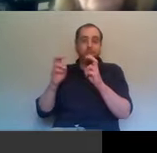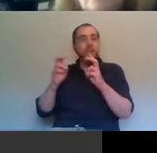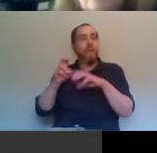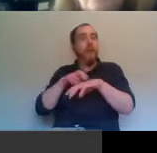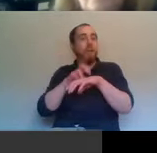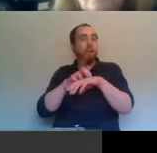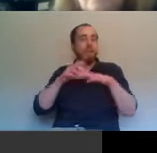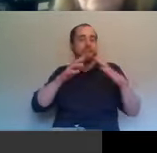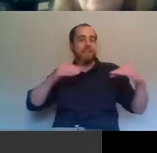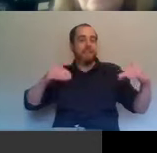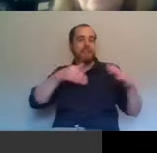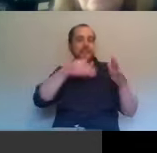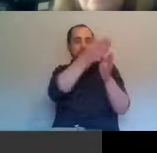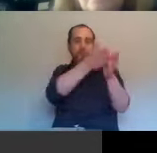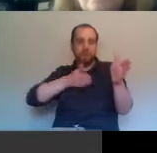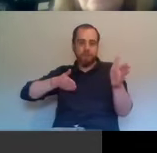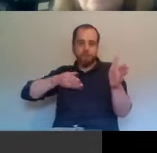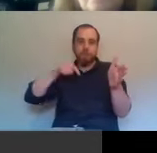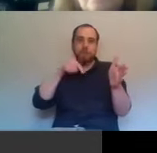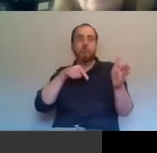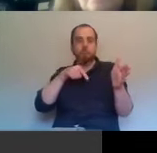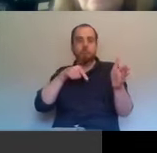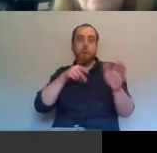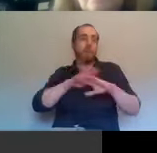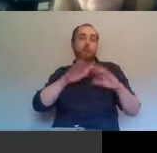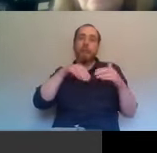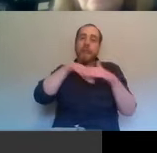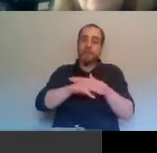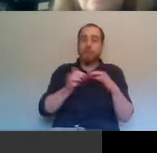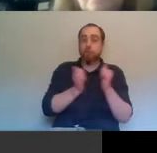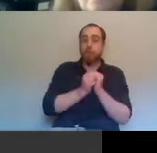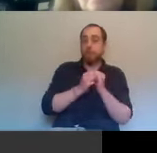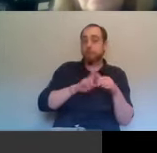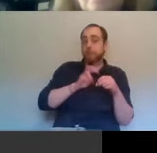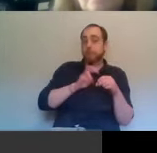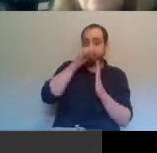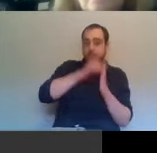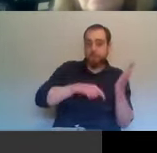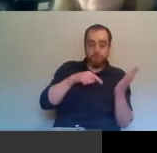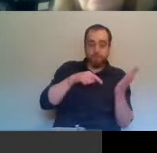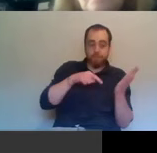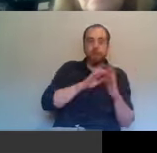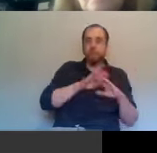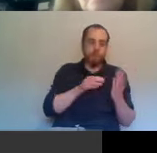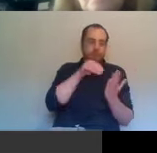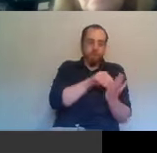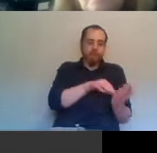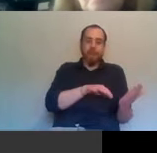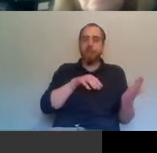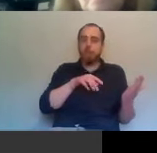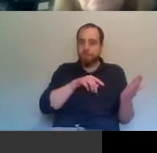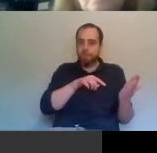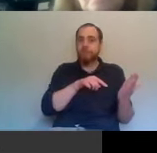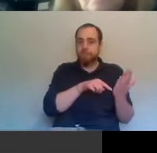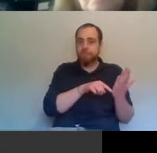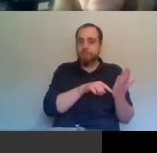isn't. So he pedantically not in the protocol at all. There's no such thing in the, in the protocol and meal. What's his name? Barney